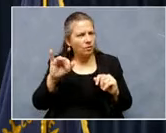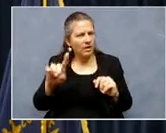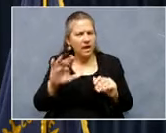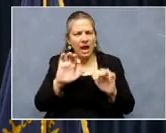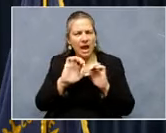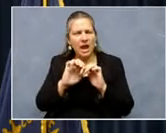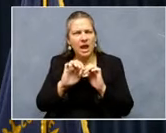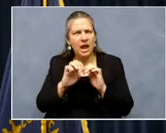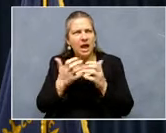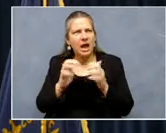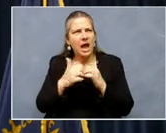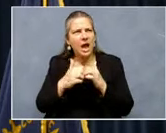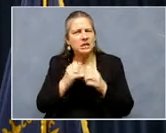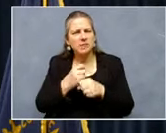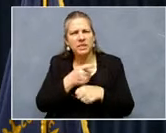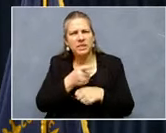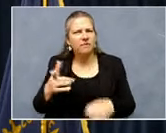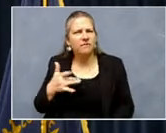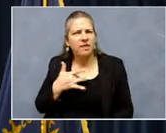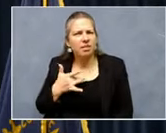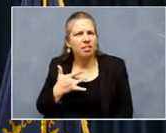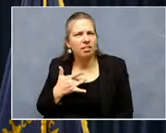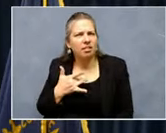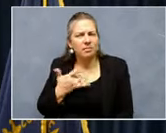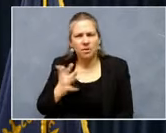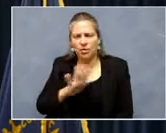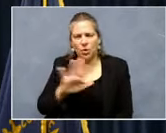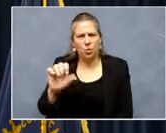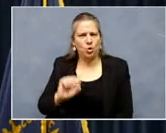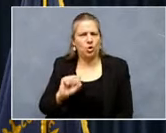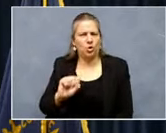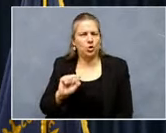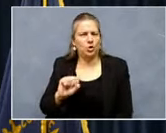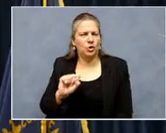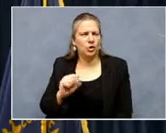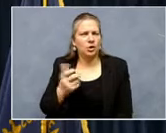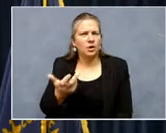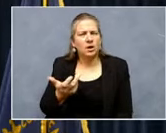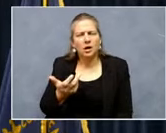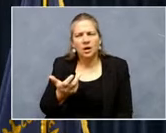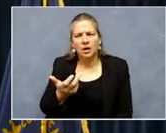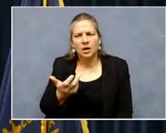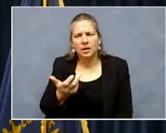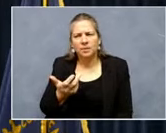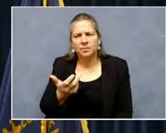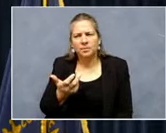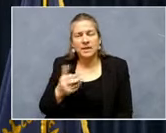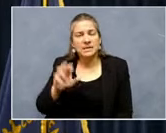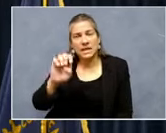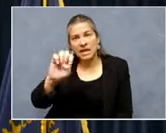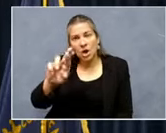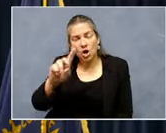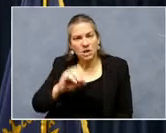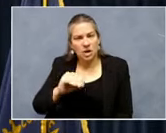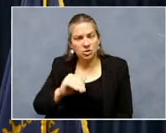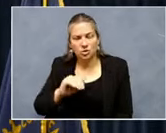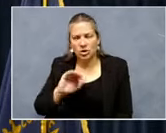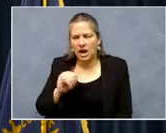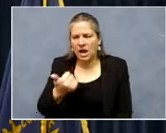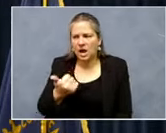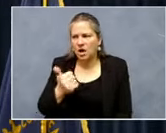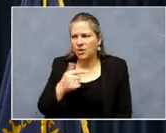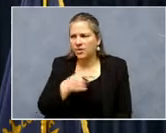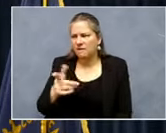them feel about their work, say, as a, as a, uh, an ER doc on, on the front lines? How does it make them feel